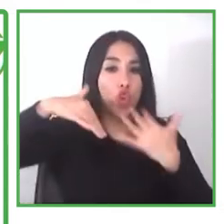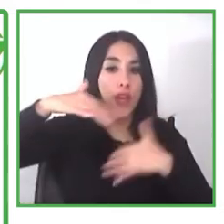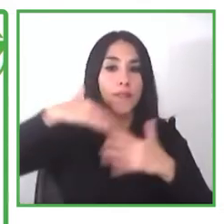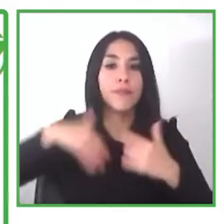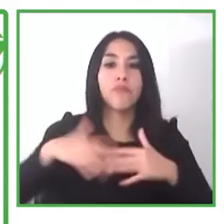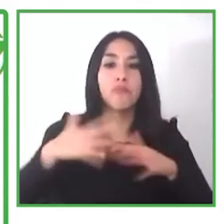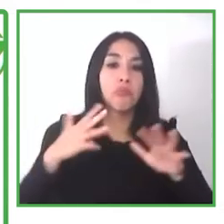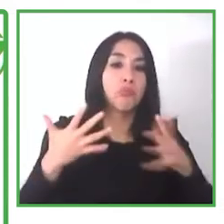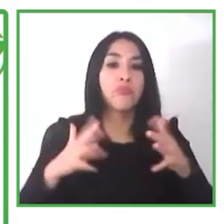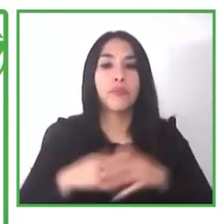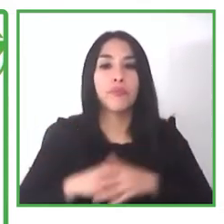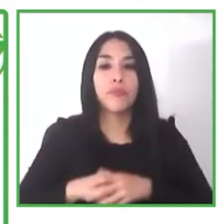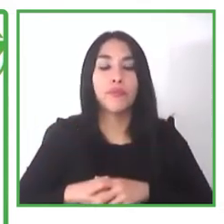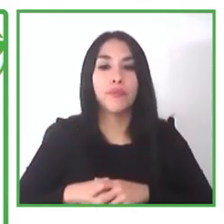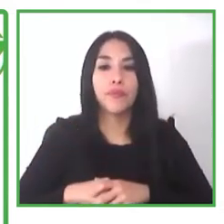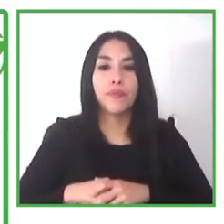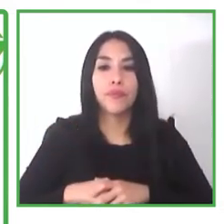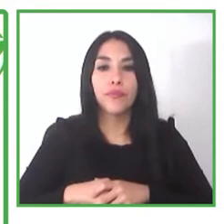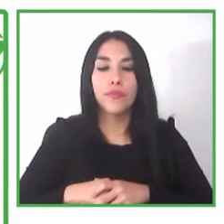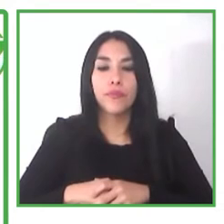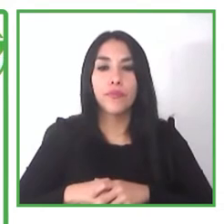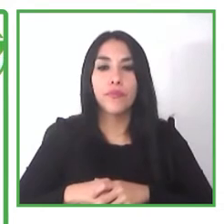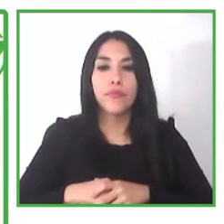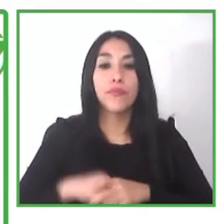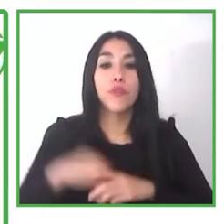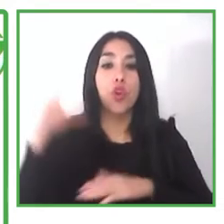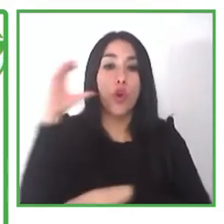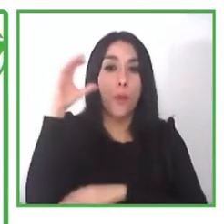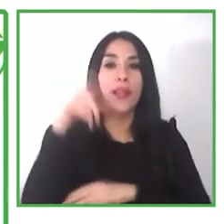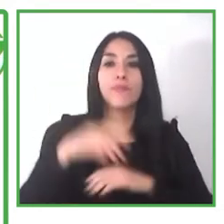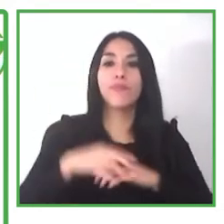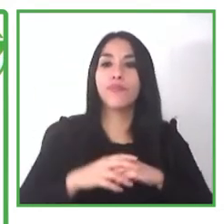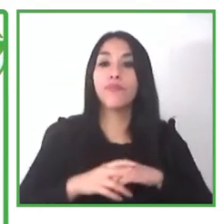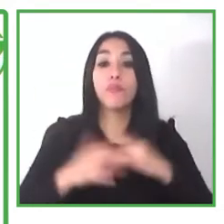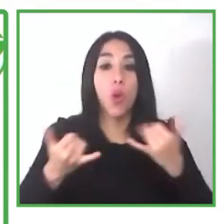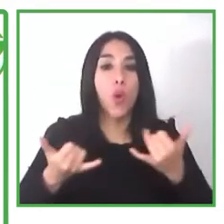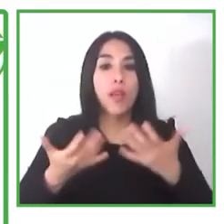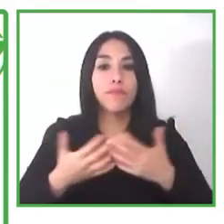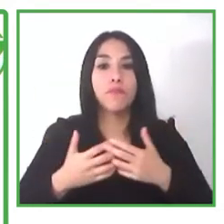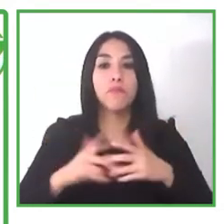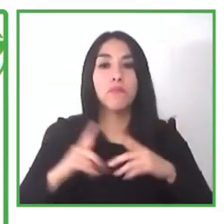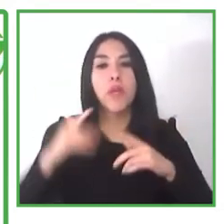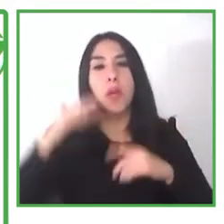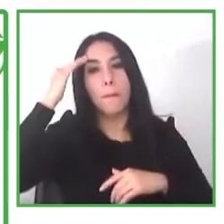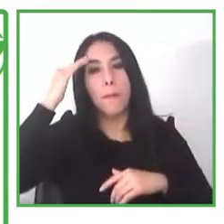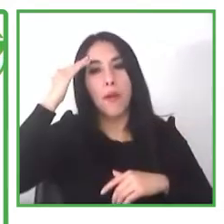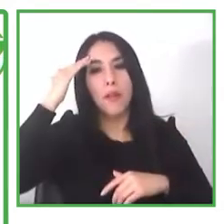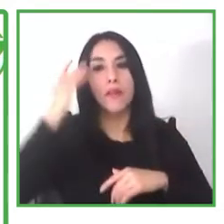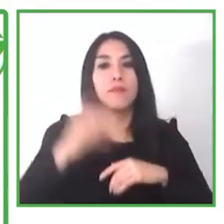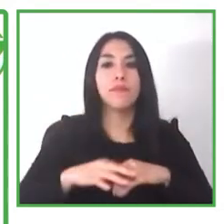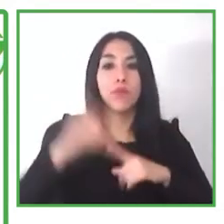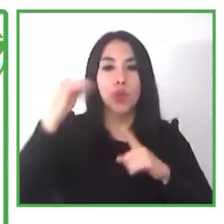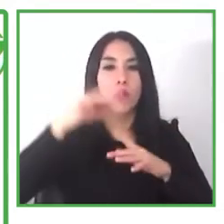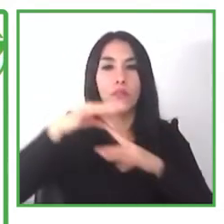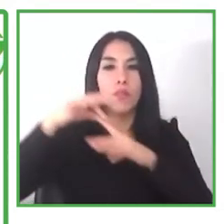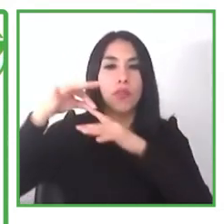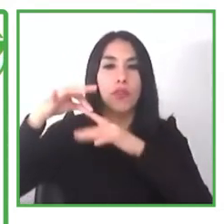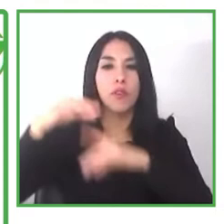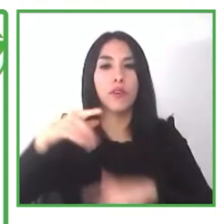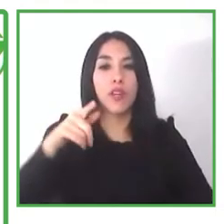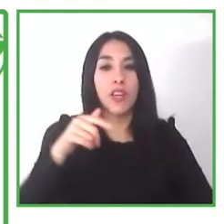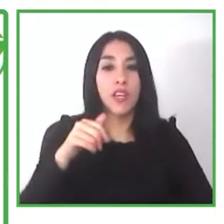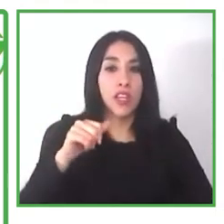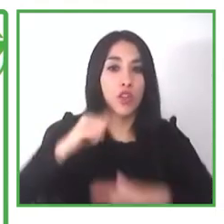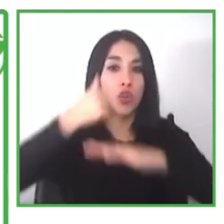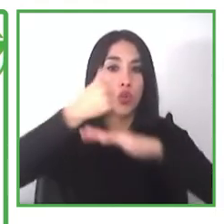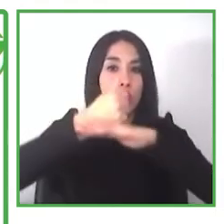it was in the mind of our director and the teachers by the time that okay users are asking for